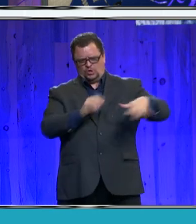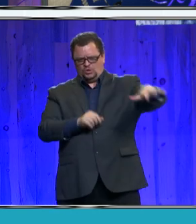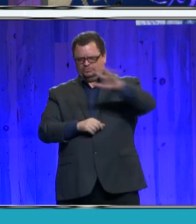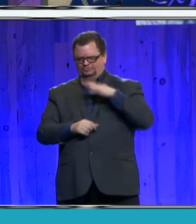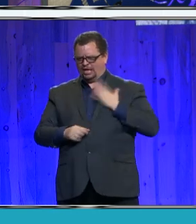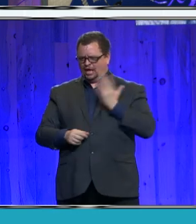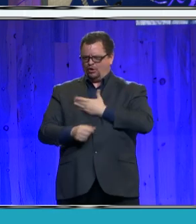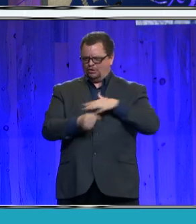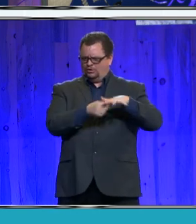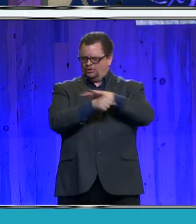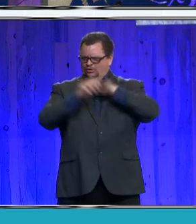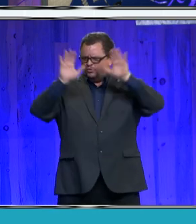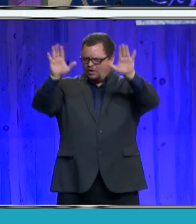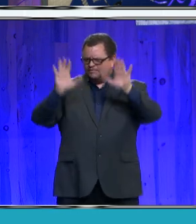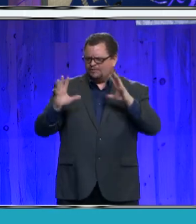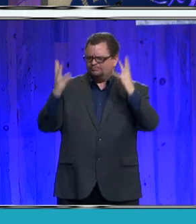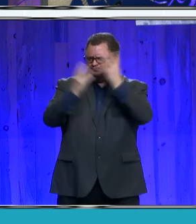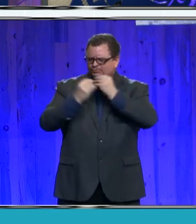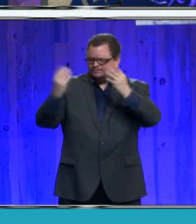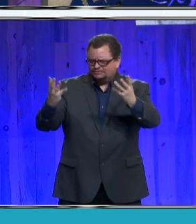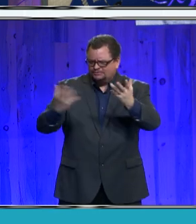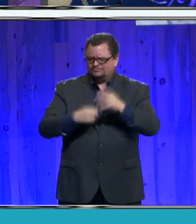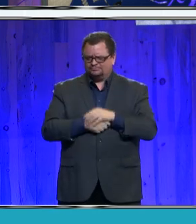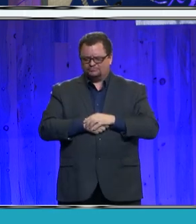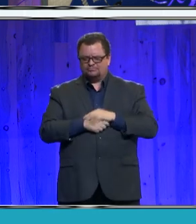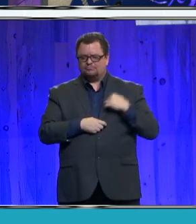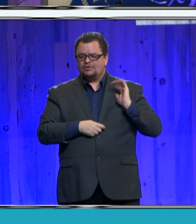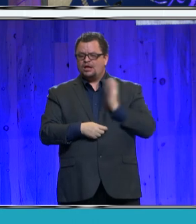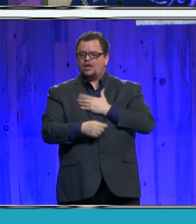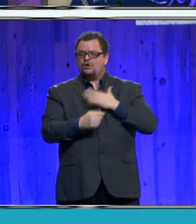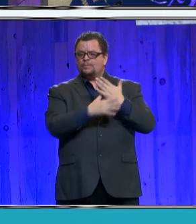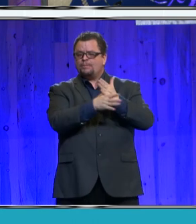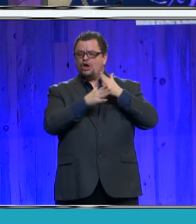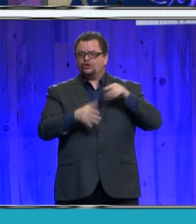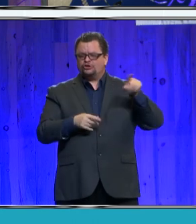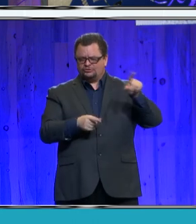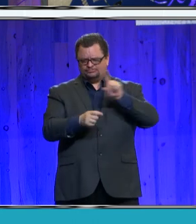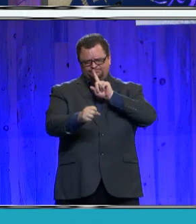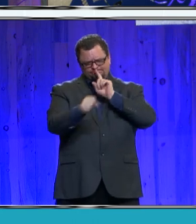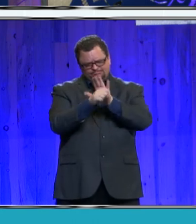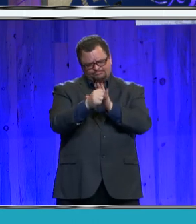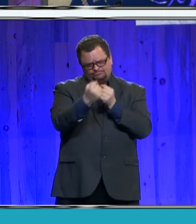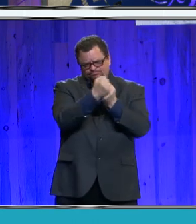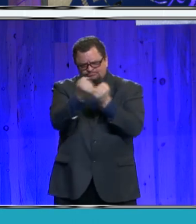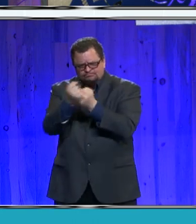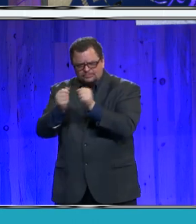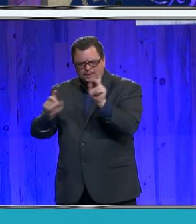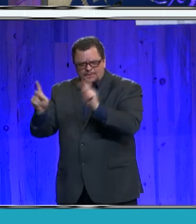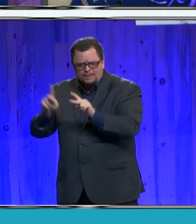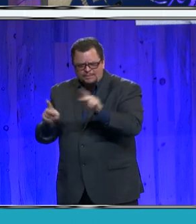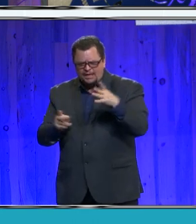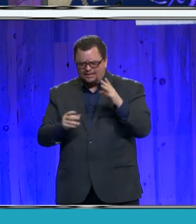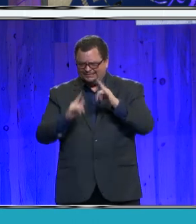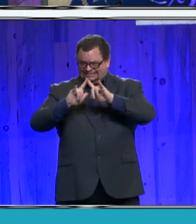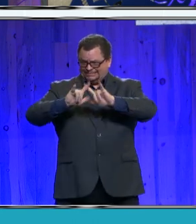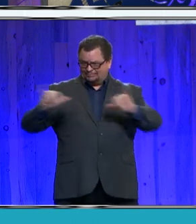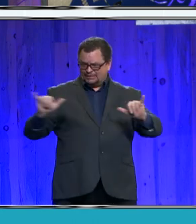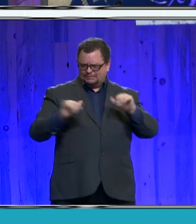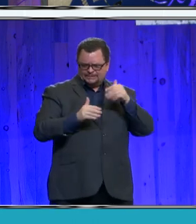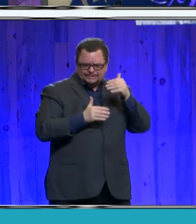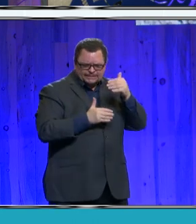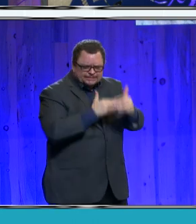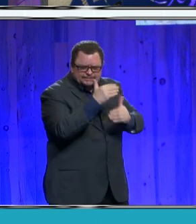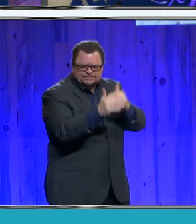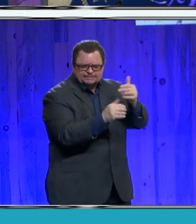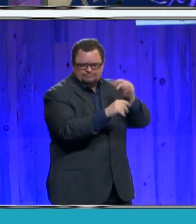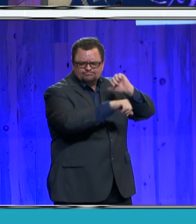ensure we protect the needs of our citizens while striving to improve our processes to make homes more affordable. This